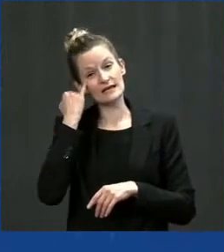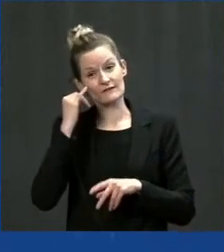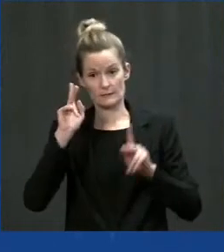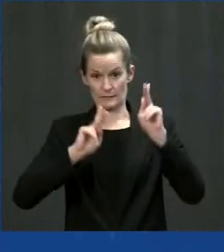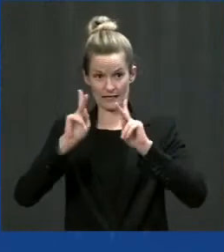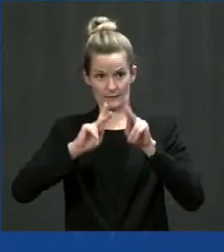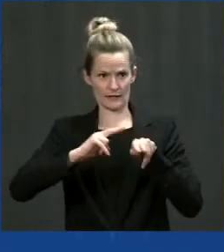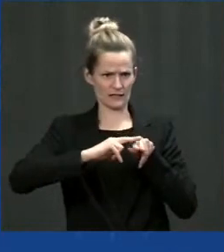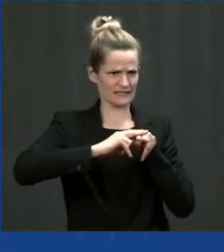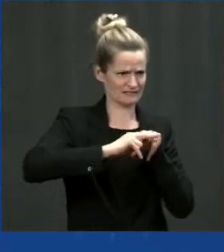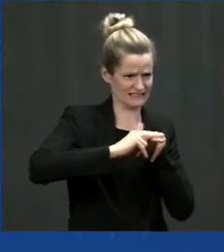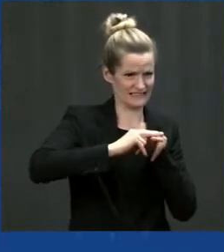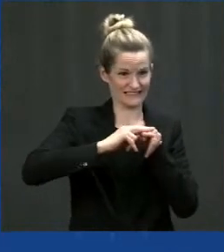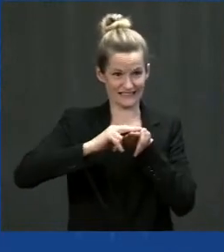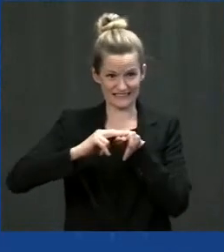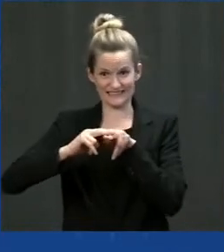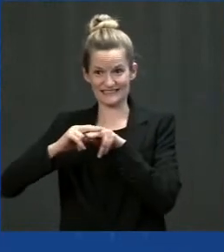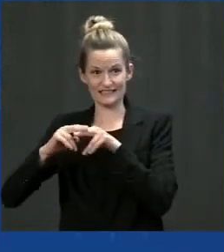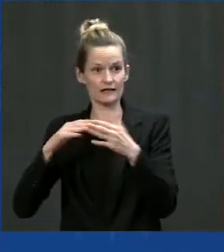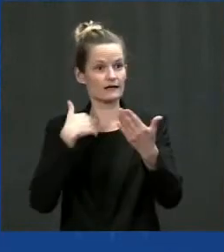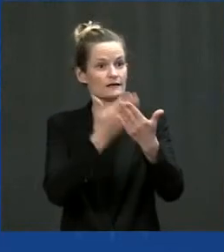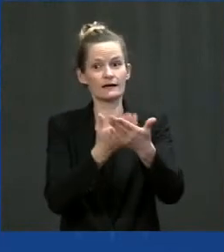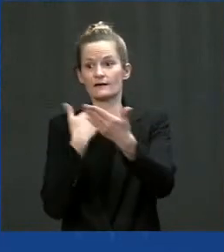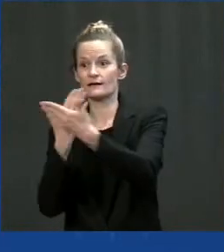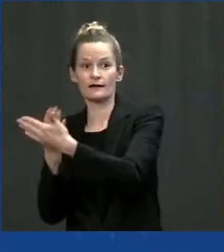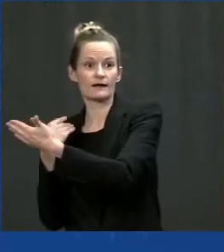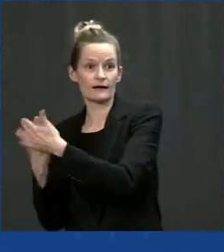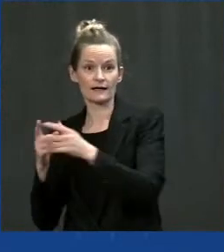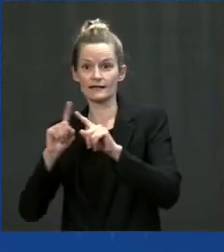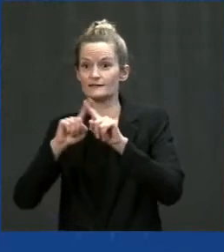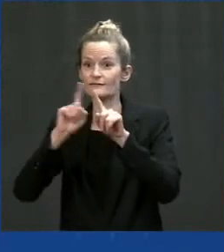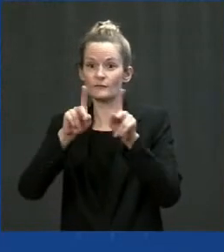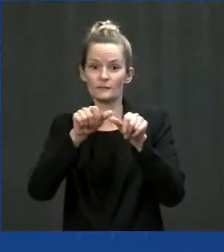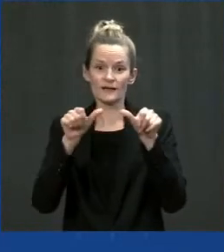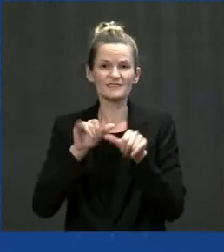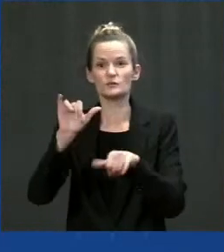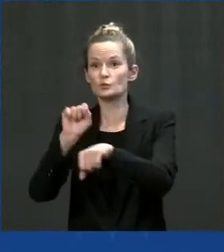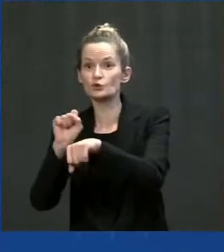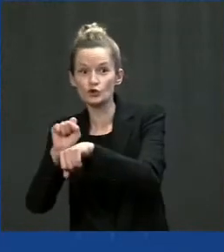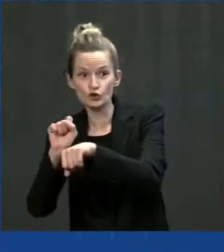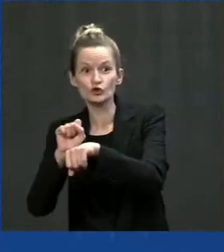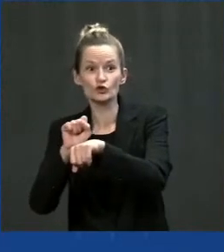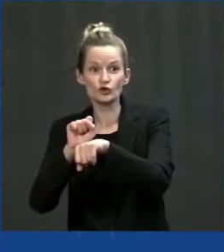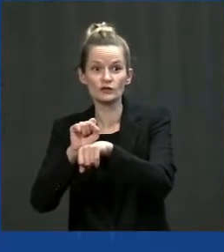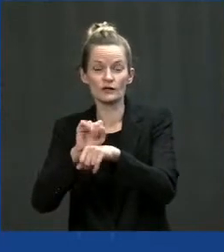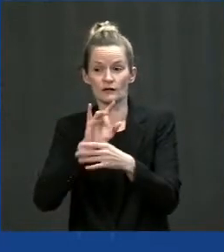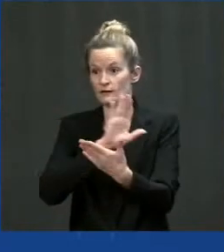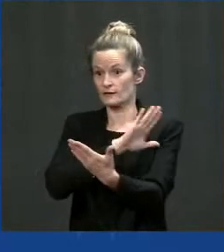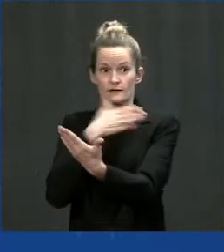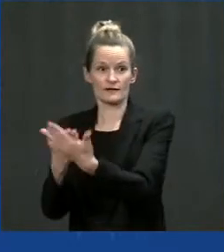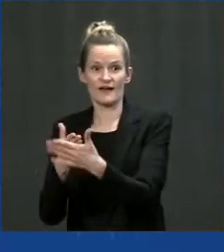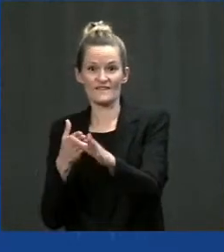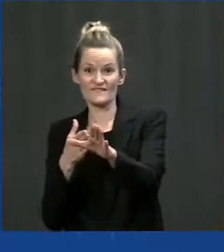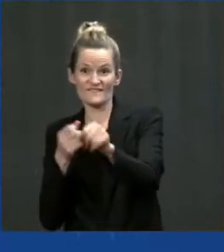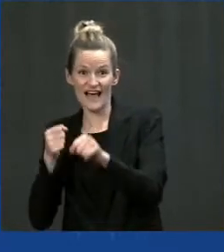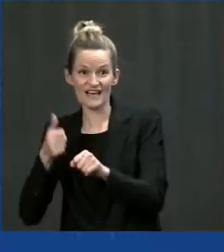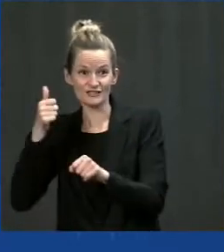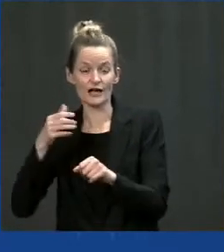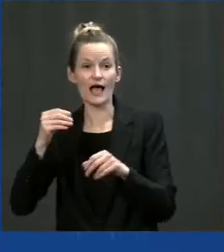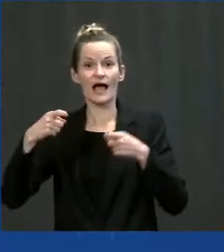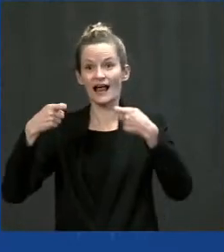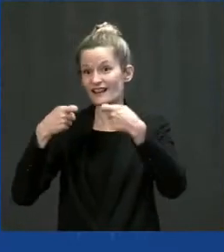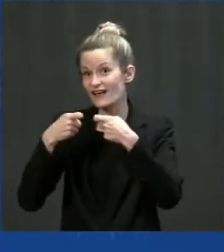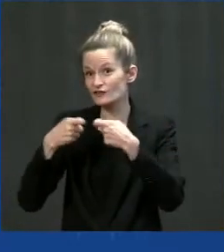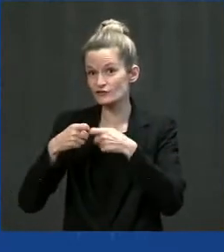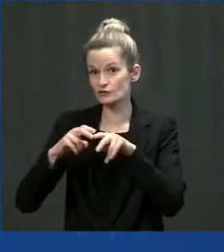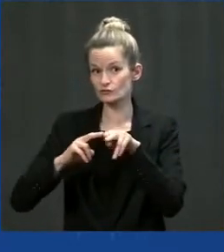conveniently and faster than you can drive your vehicle, they take the train. We're talking about electric. We're talking about electric. We're not talking about diesels. We're